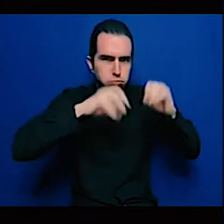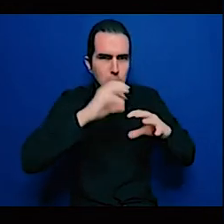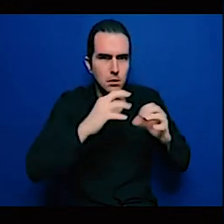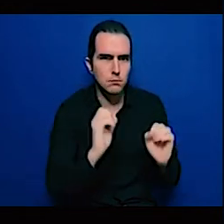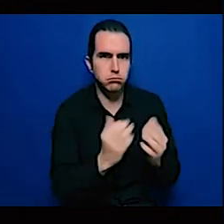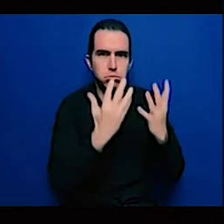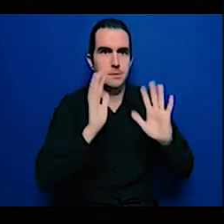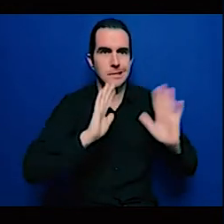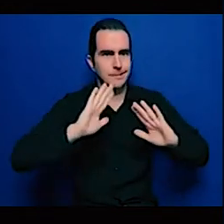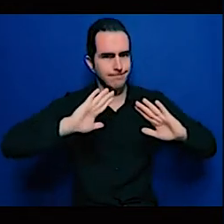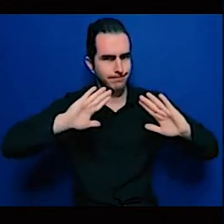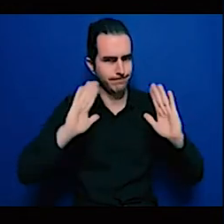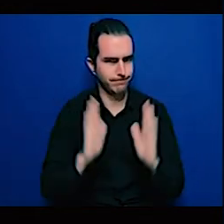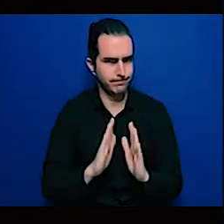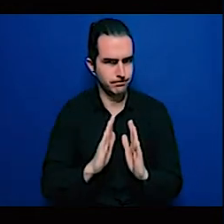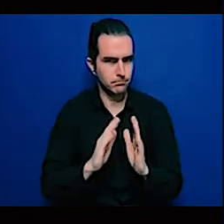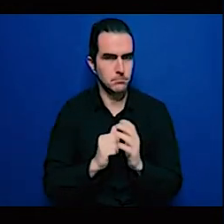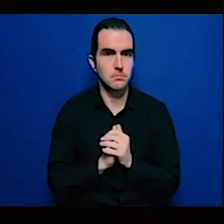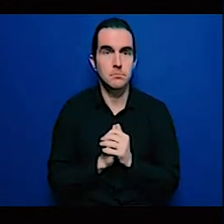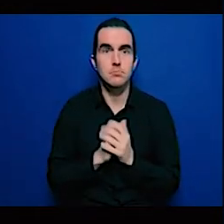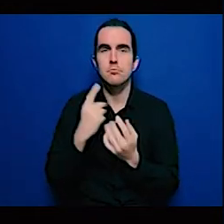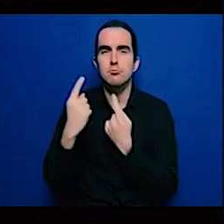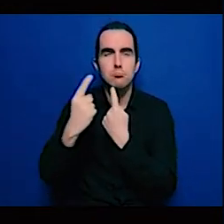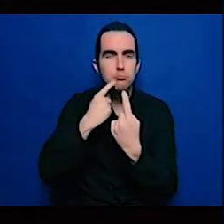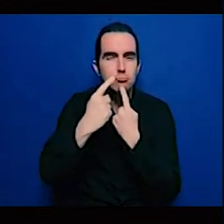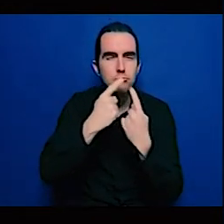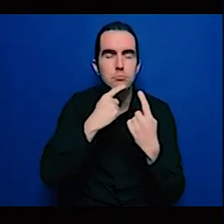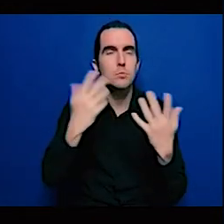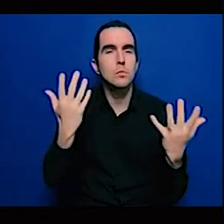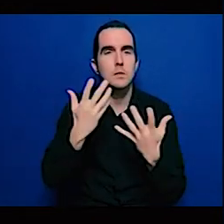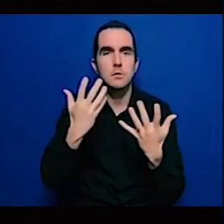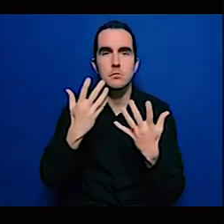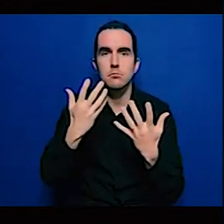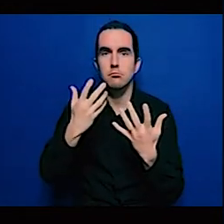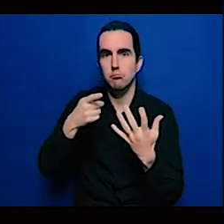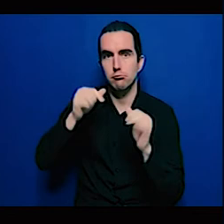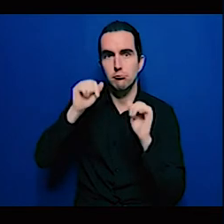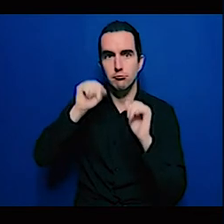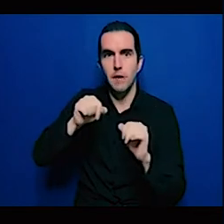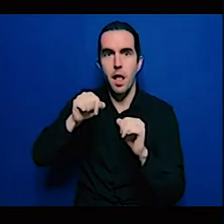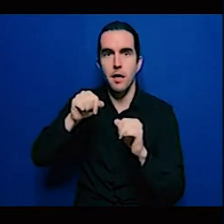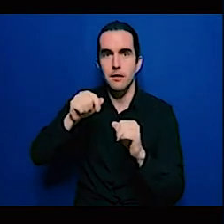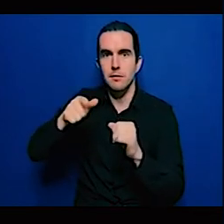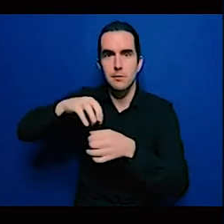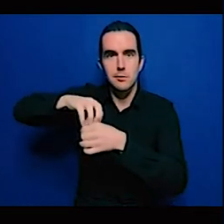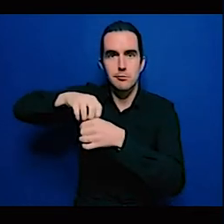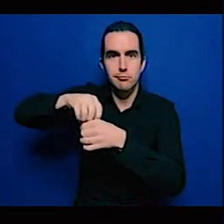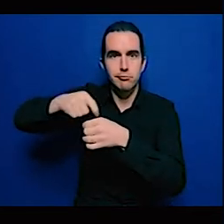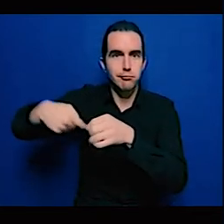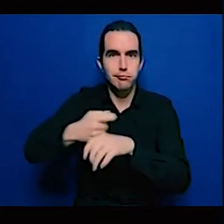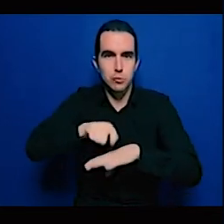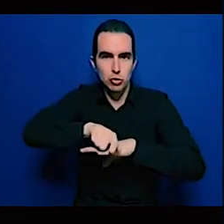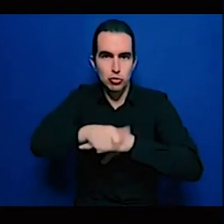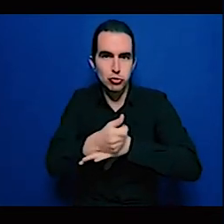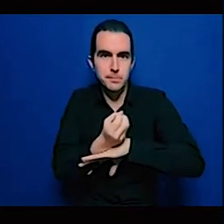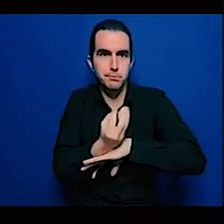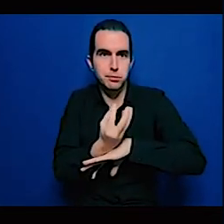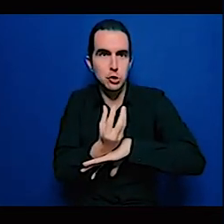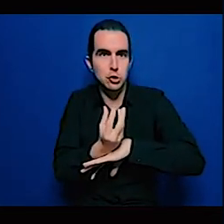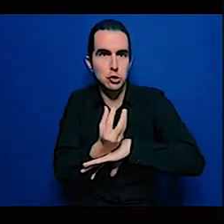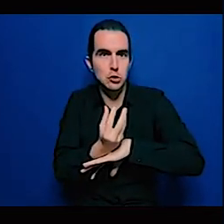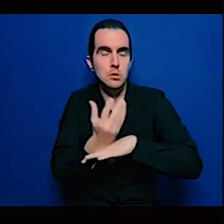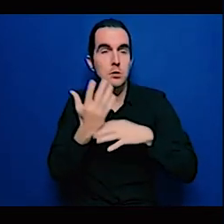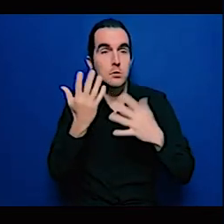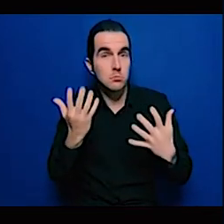that we are moving away from carbon but using natural gas which